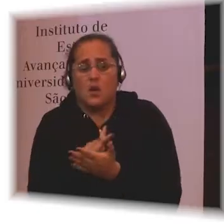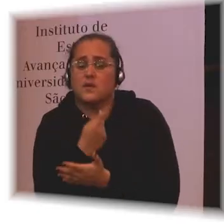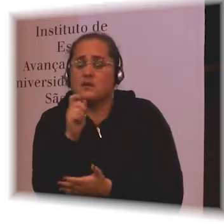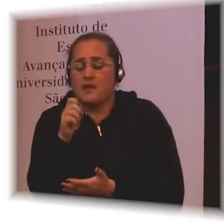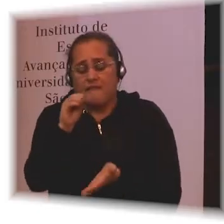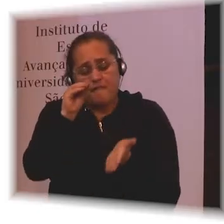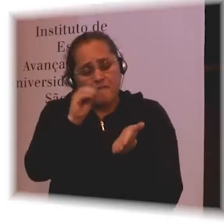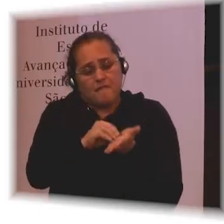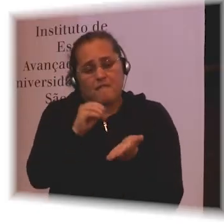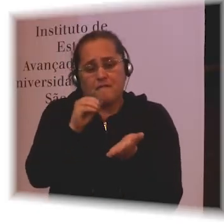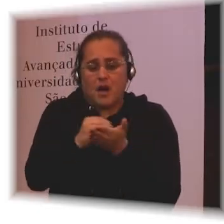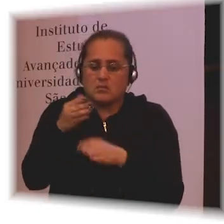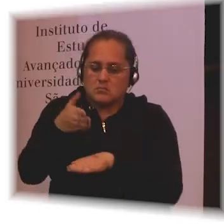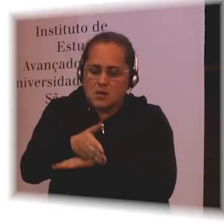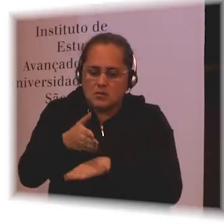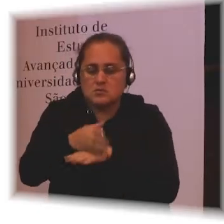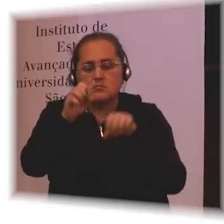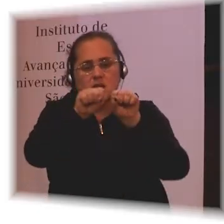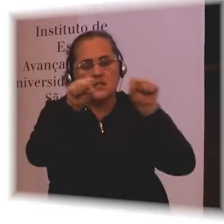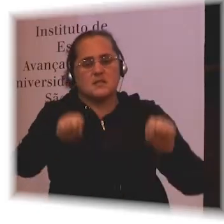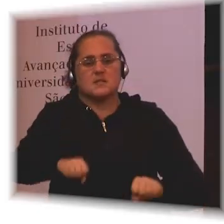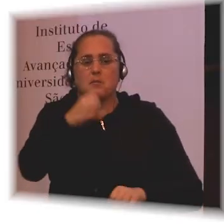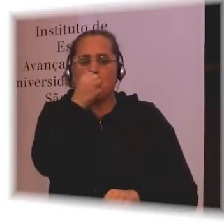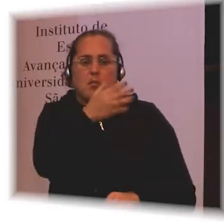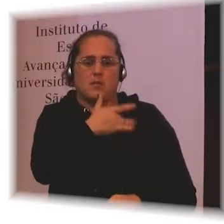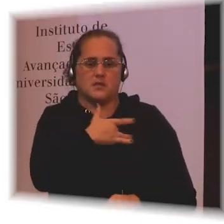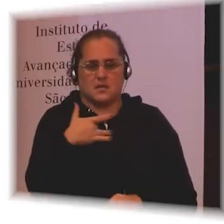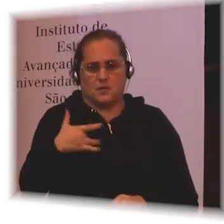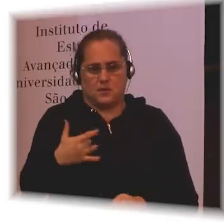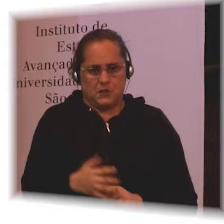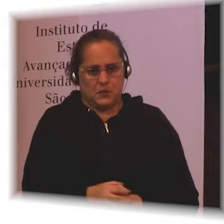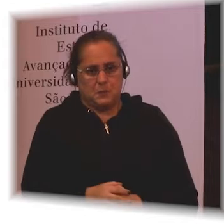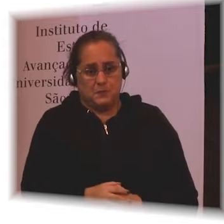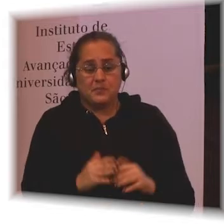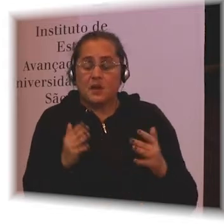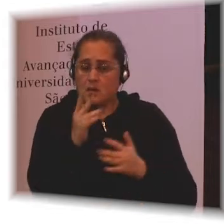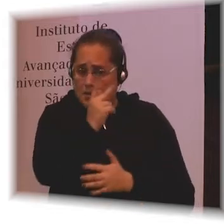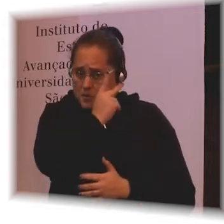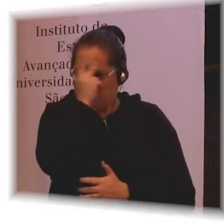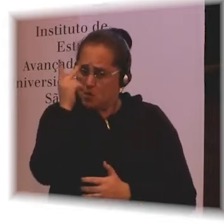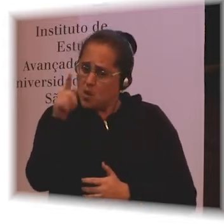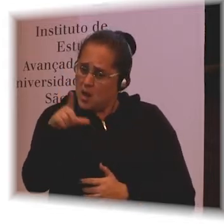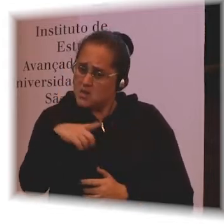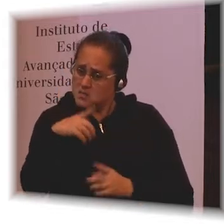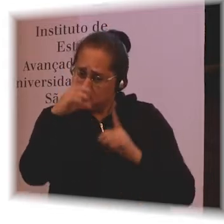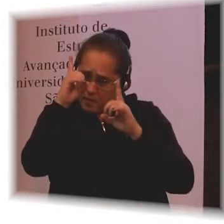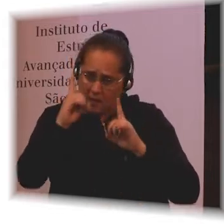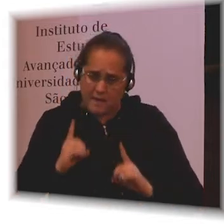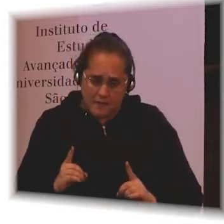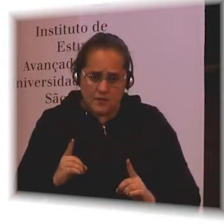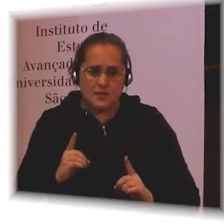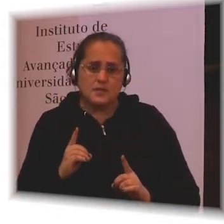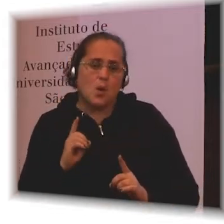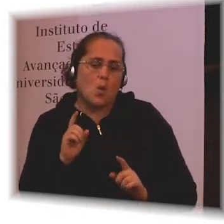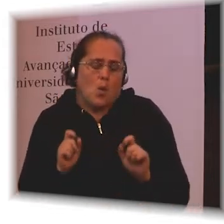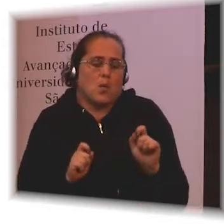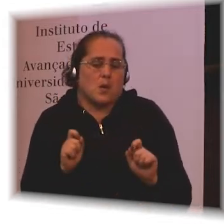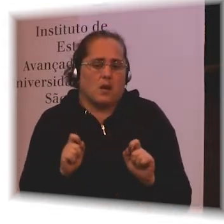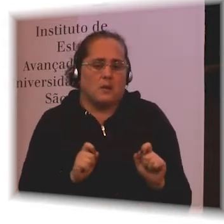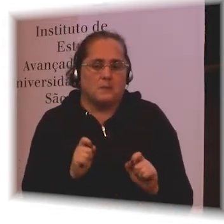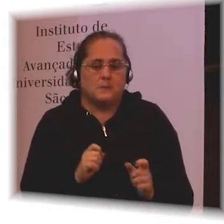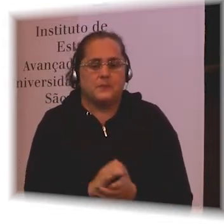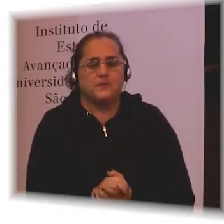And if we think about the type, the reasons why people have disabilities, the underlying type. So again, this is looking at